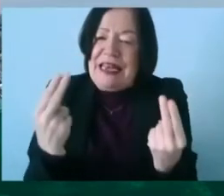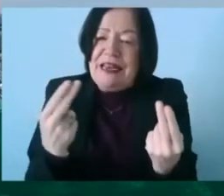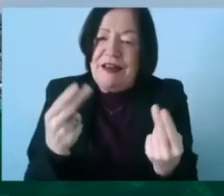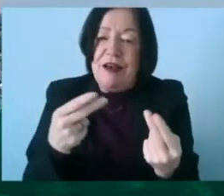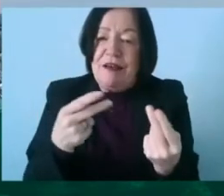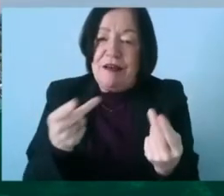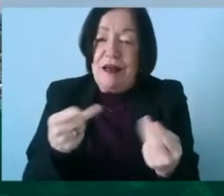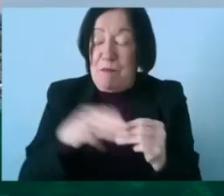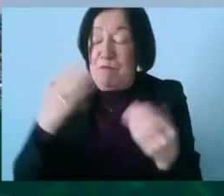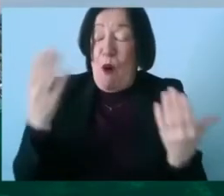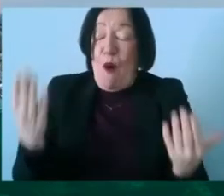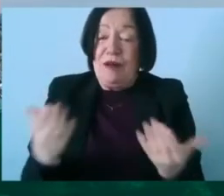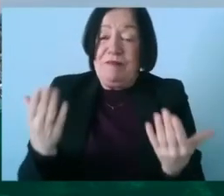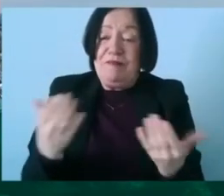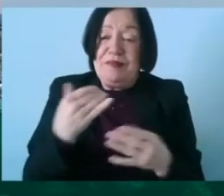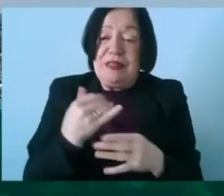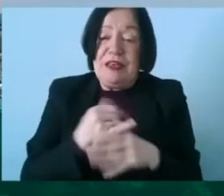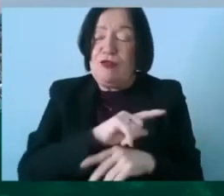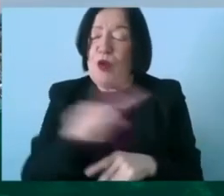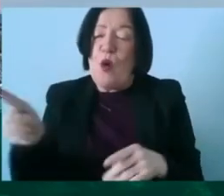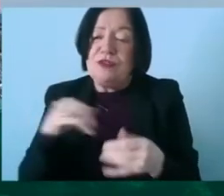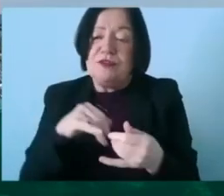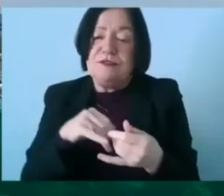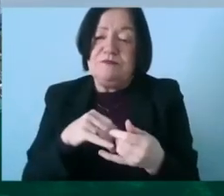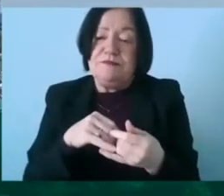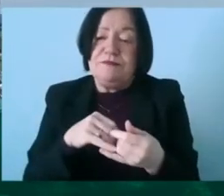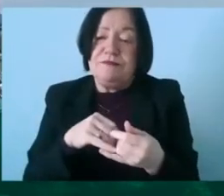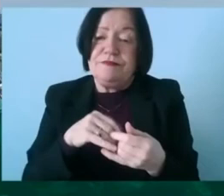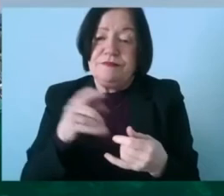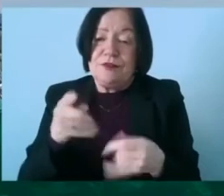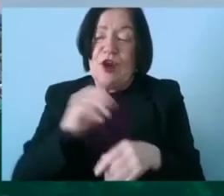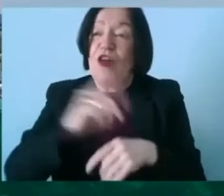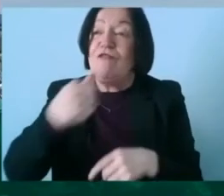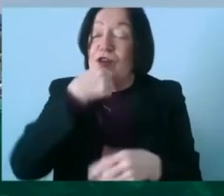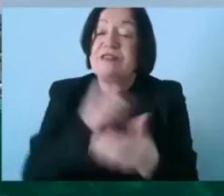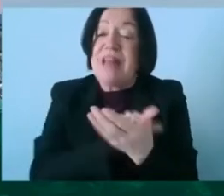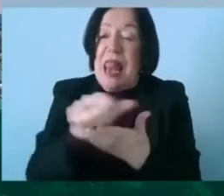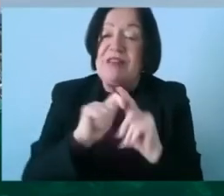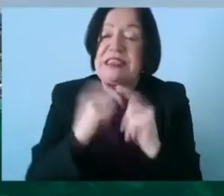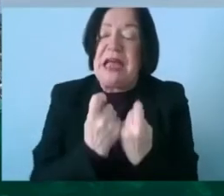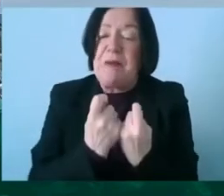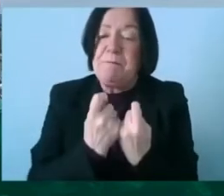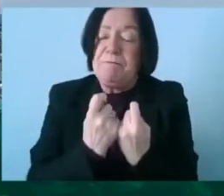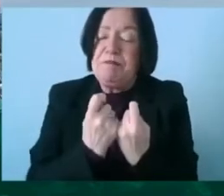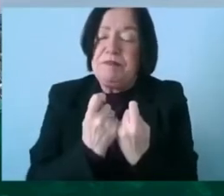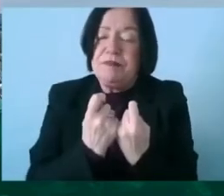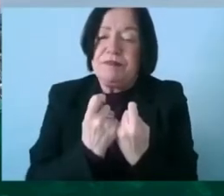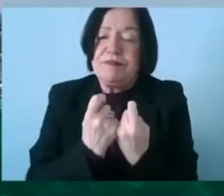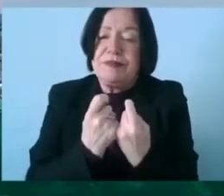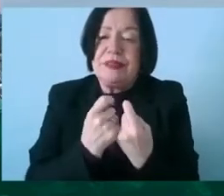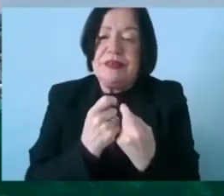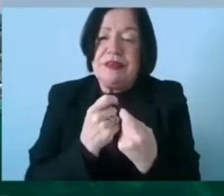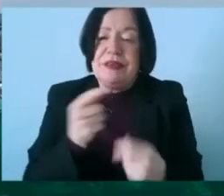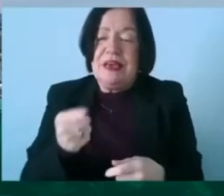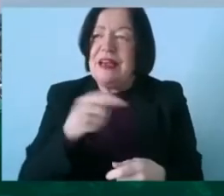so uh than those who uh get onto the first eleven team because it can't be soul